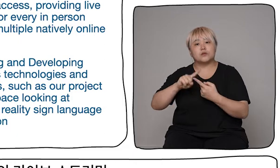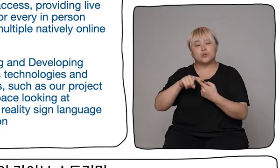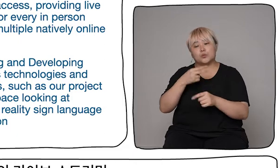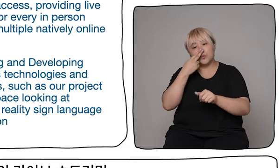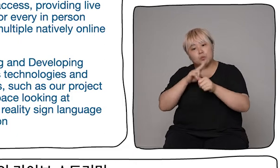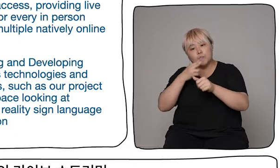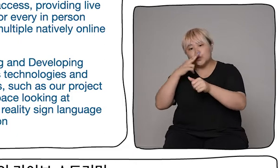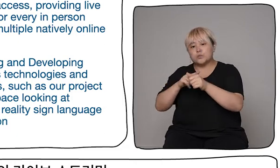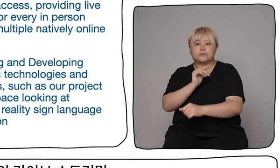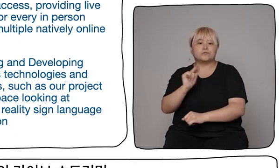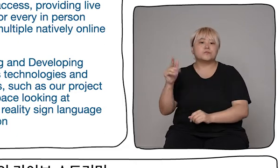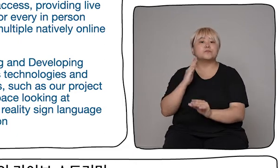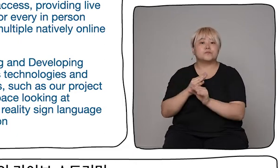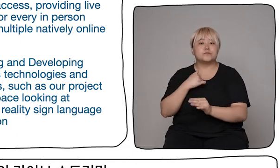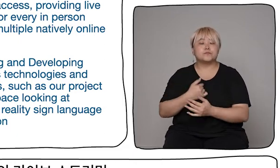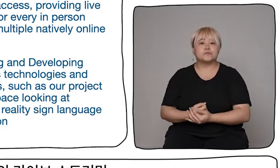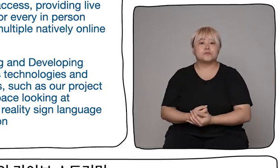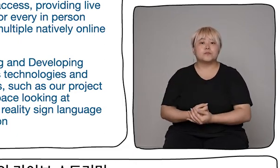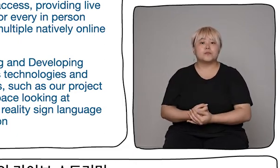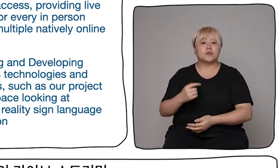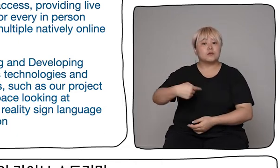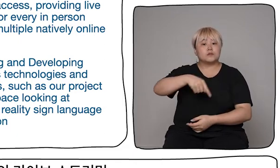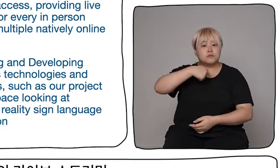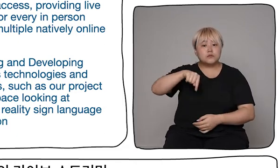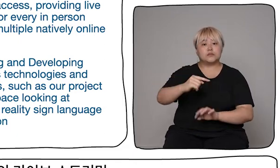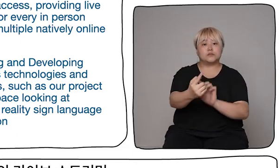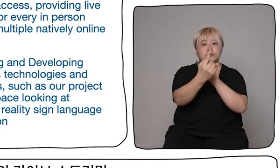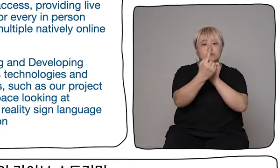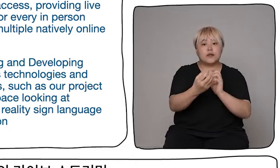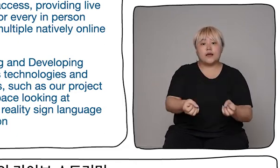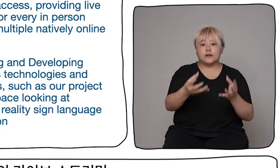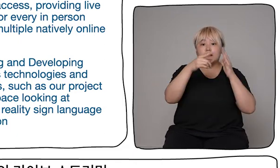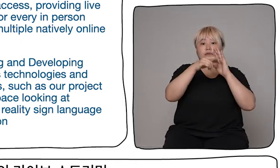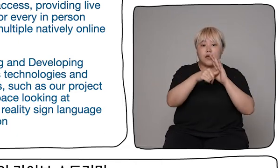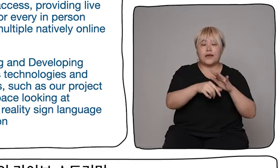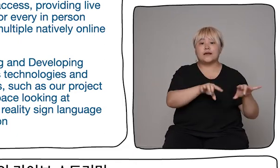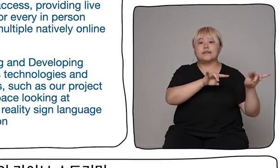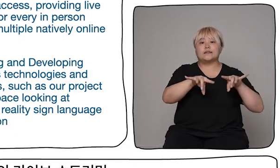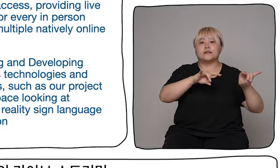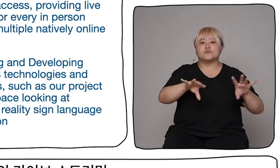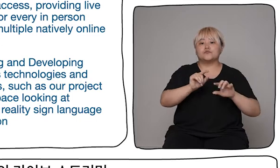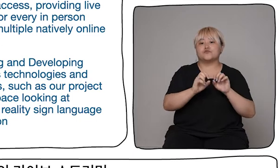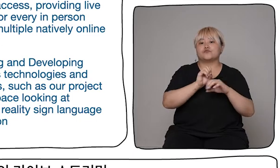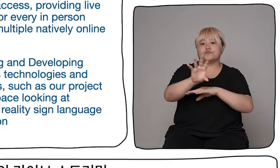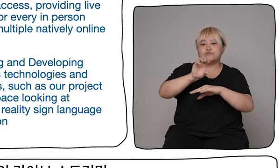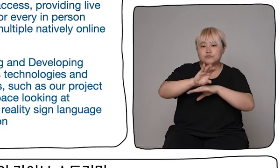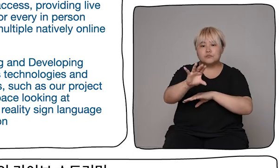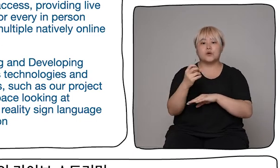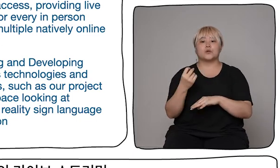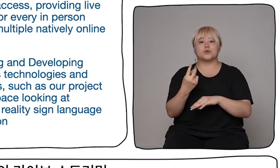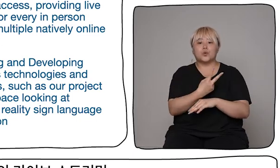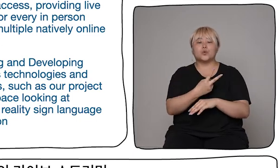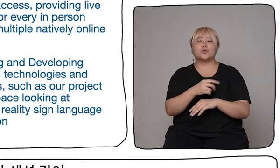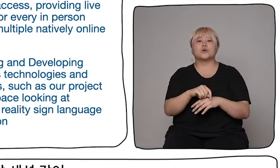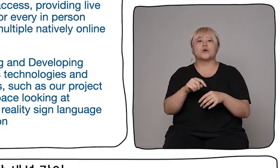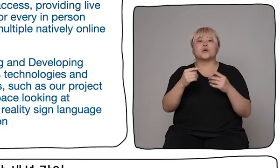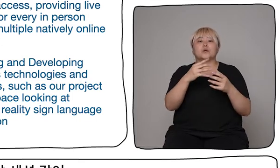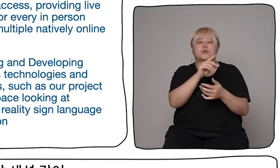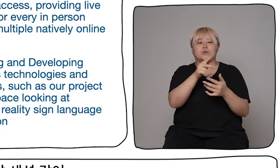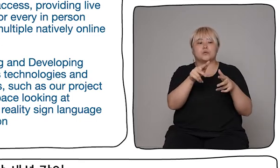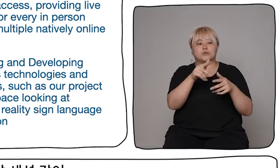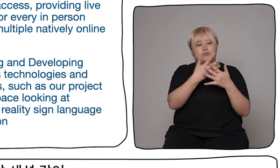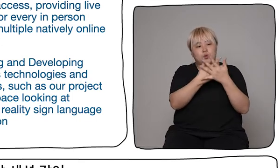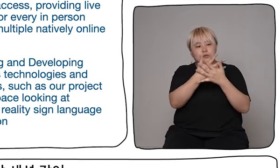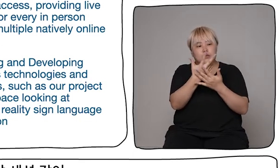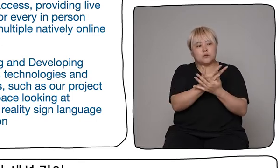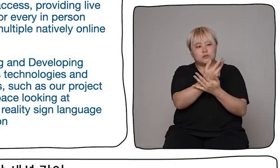will provide live streaming or an on-demand recorded version of every in-person event. And